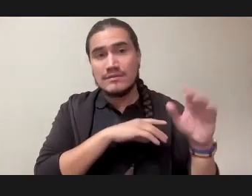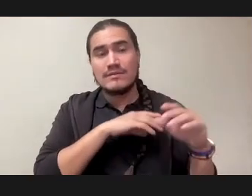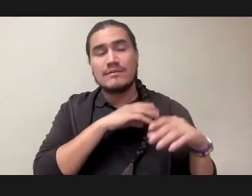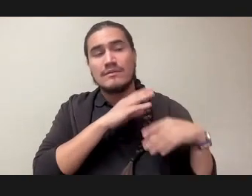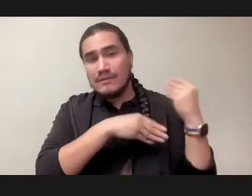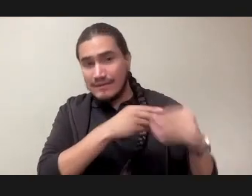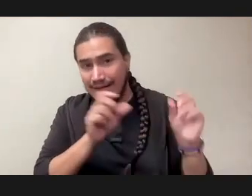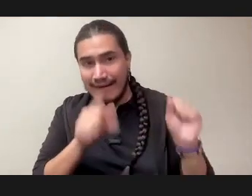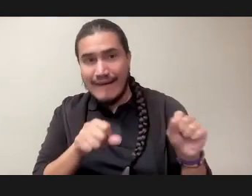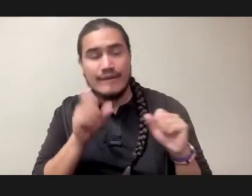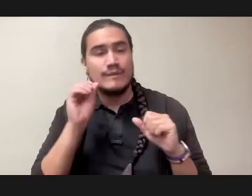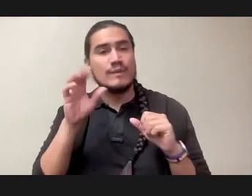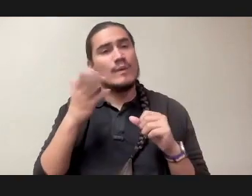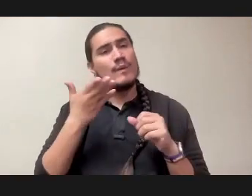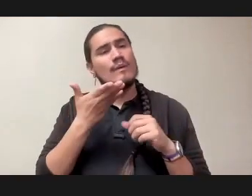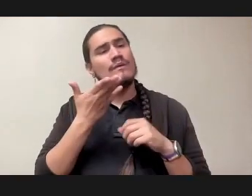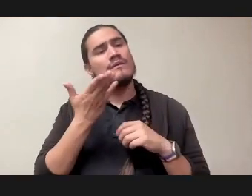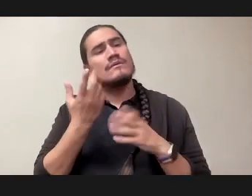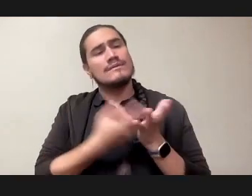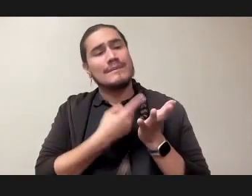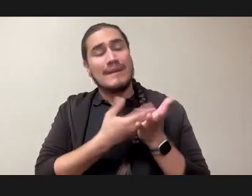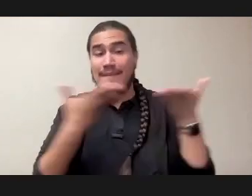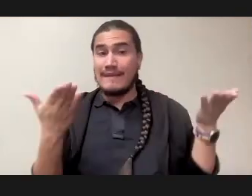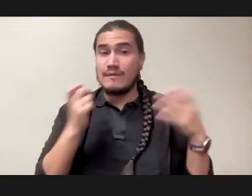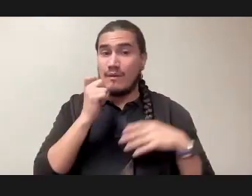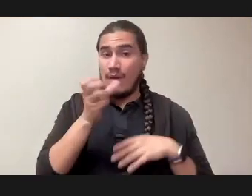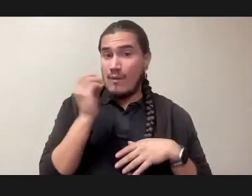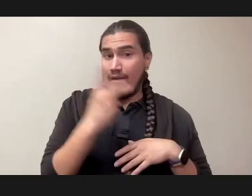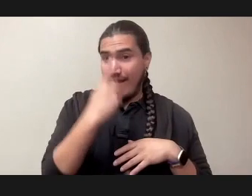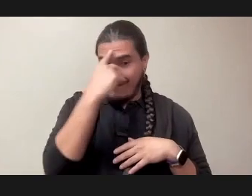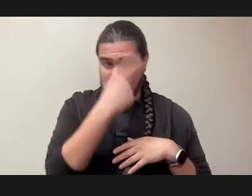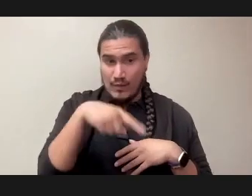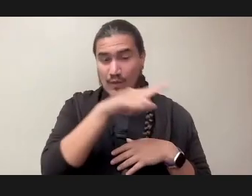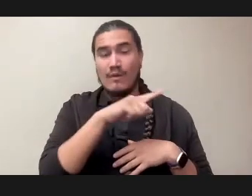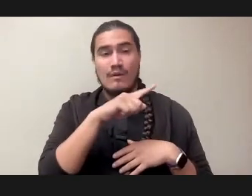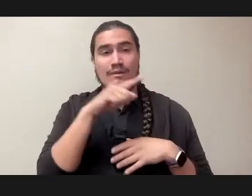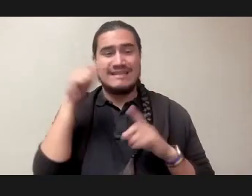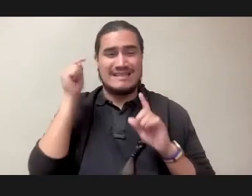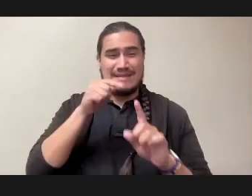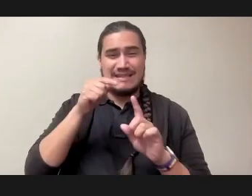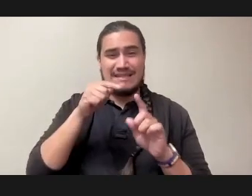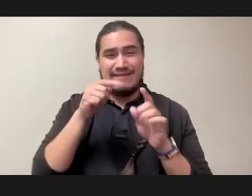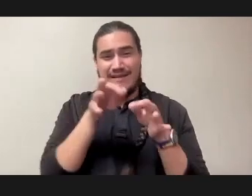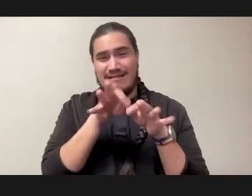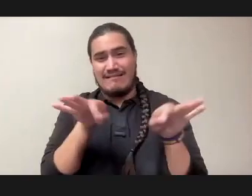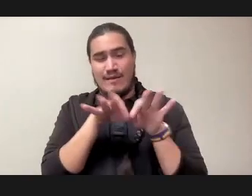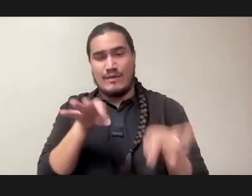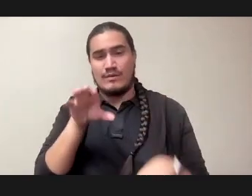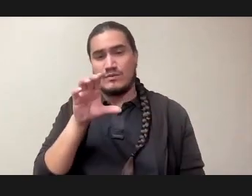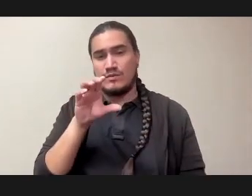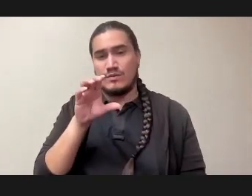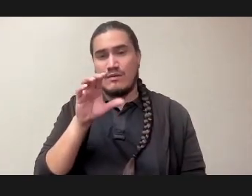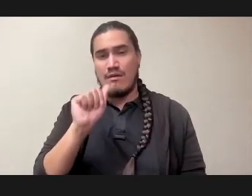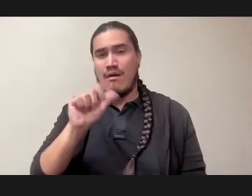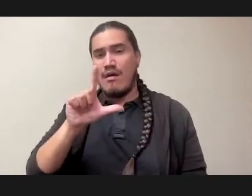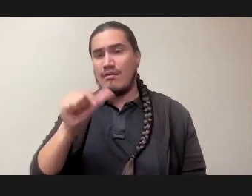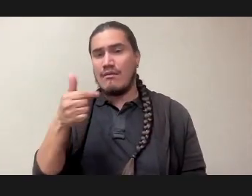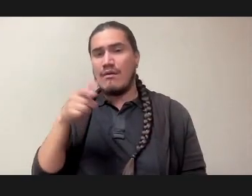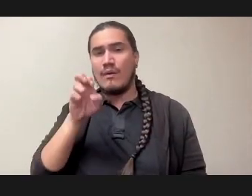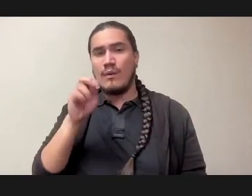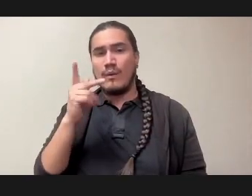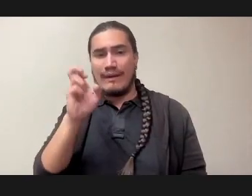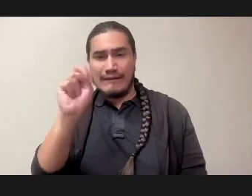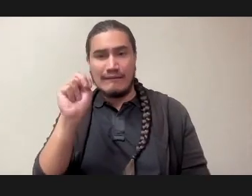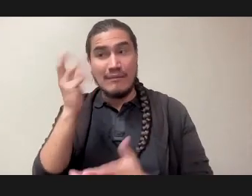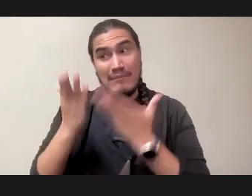that are not okay for larger Algonquian linguistic, cultural, philosophical folks might be